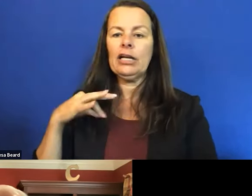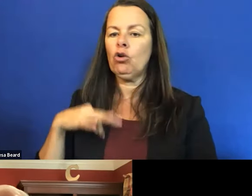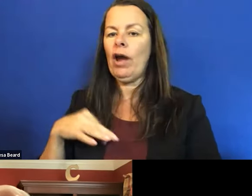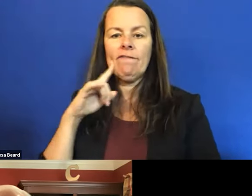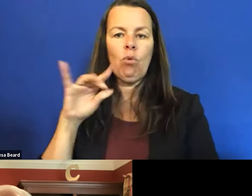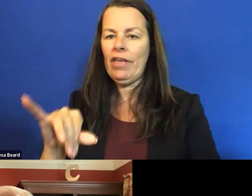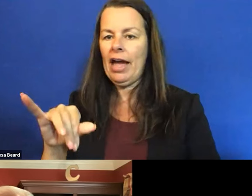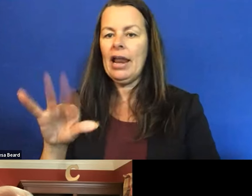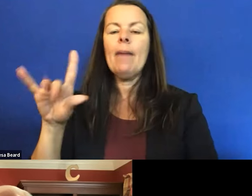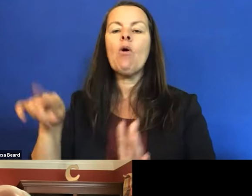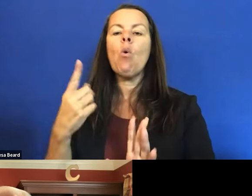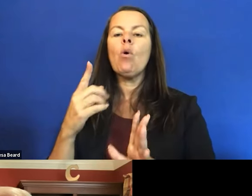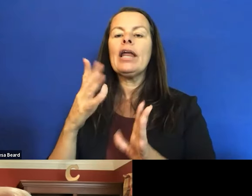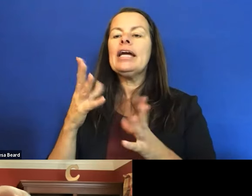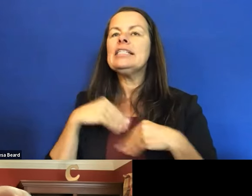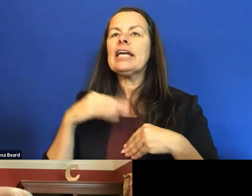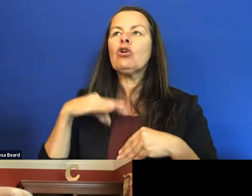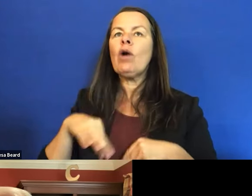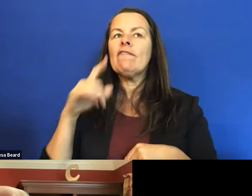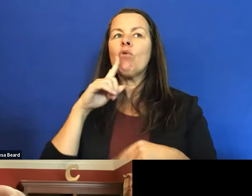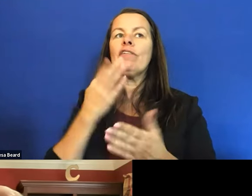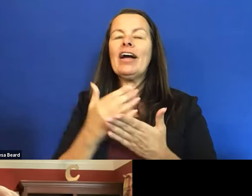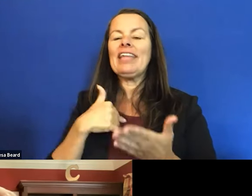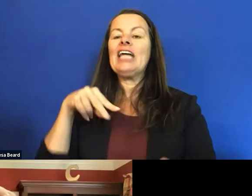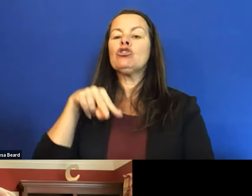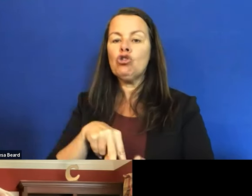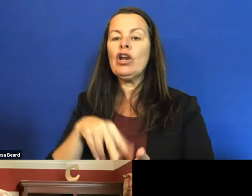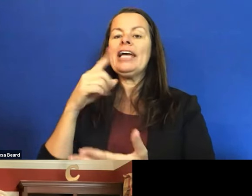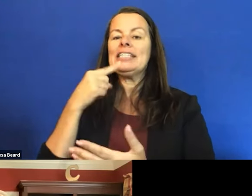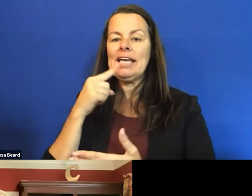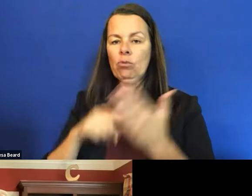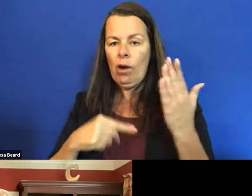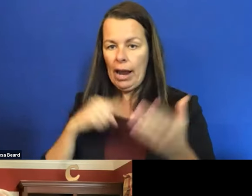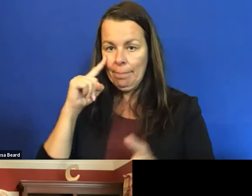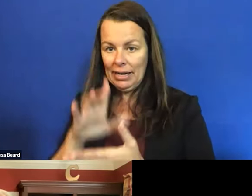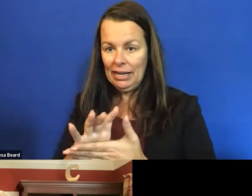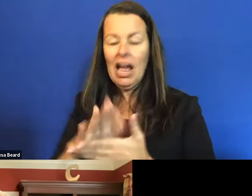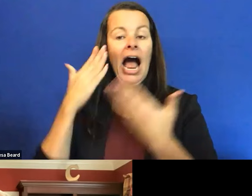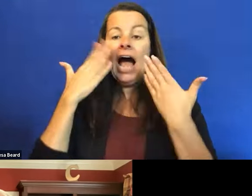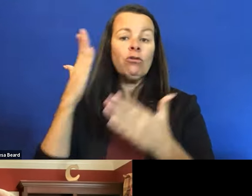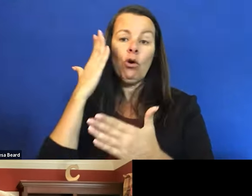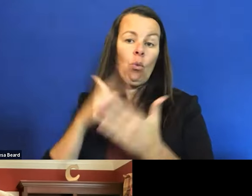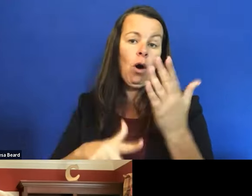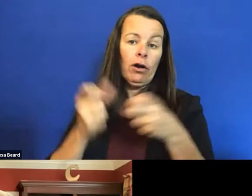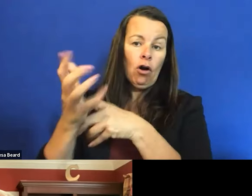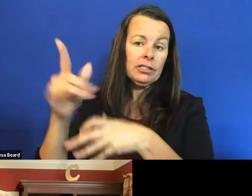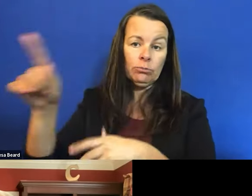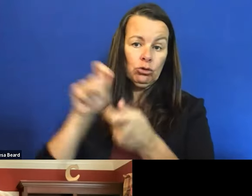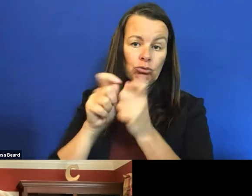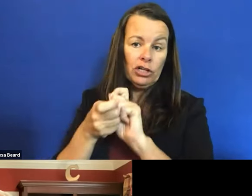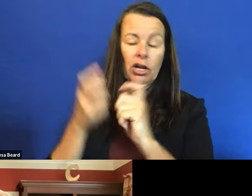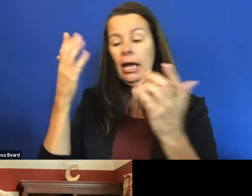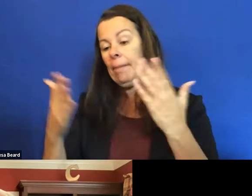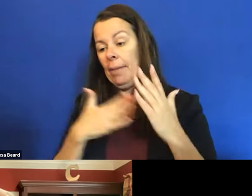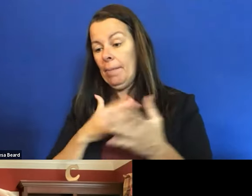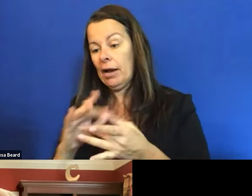taking credit for the fact that I stood up and said what I believe. I don't know what made them change. Um, maybe my comments